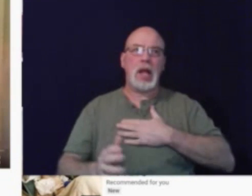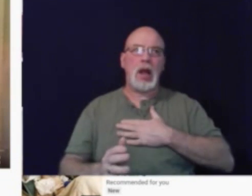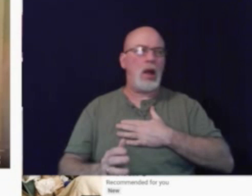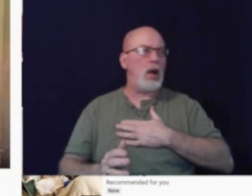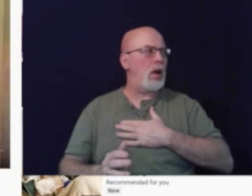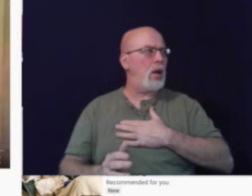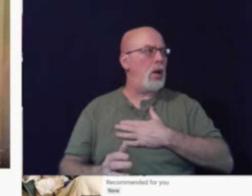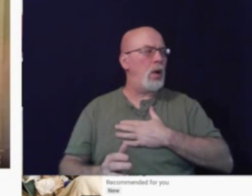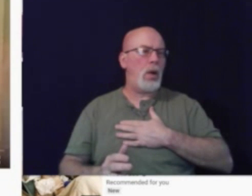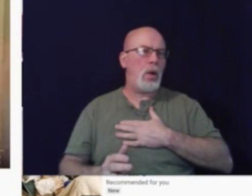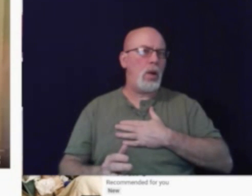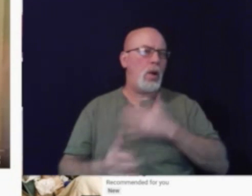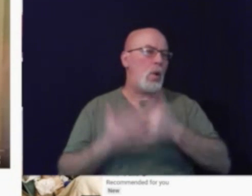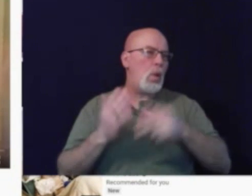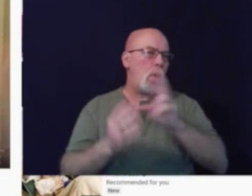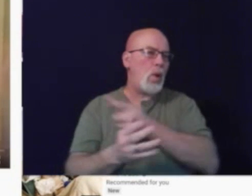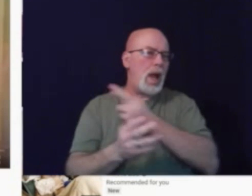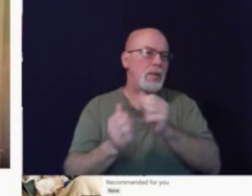What rhymes with egg?